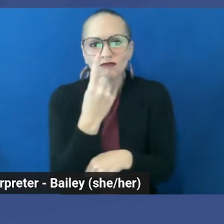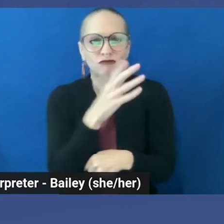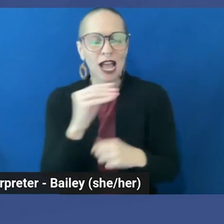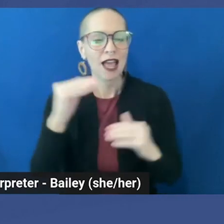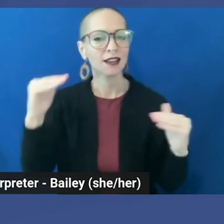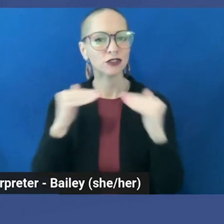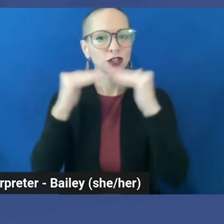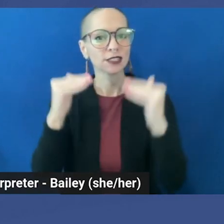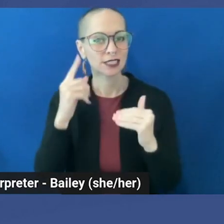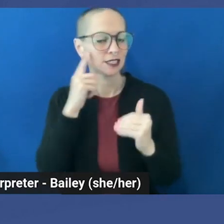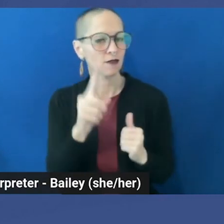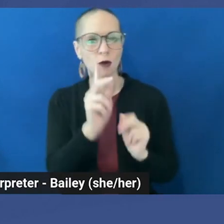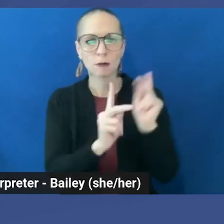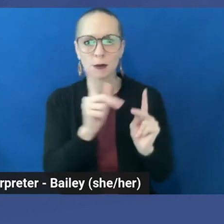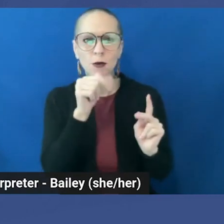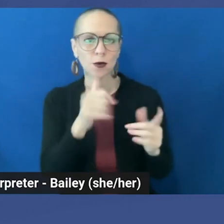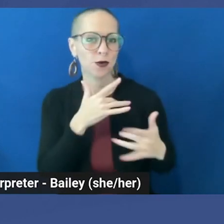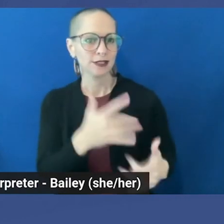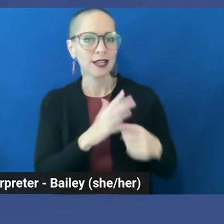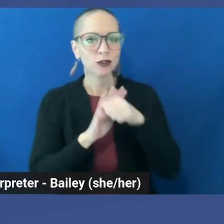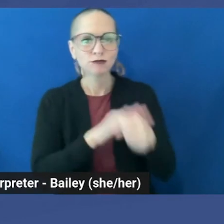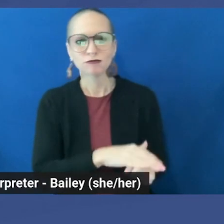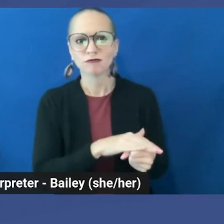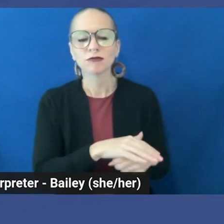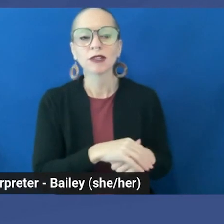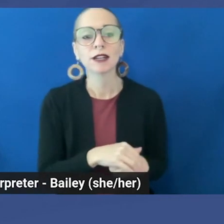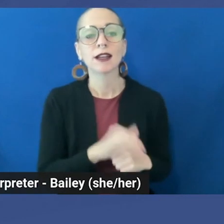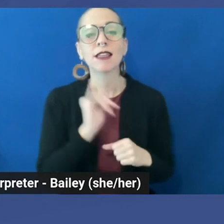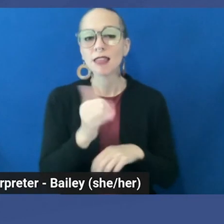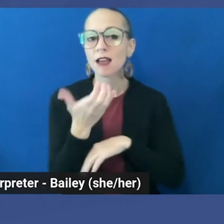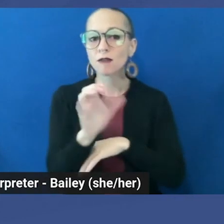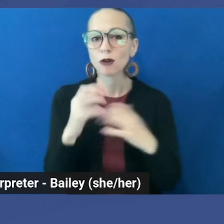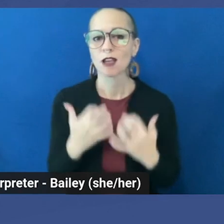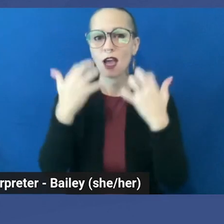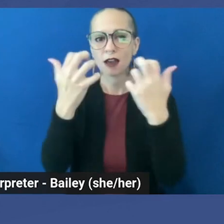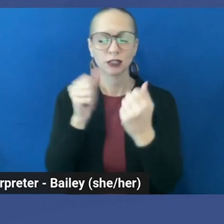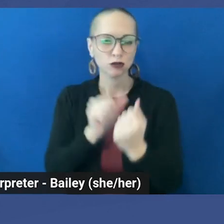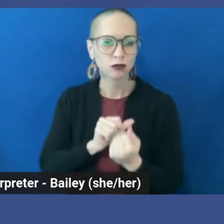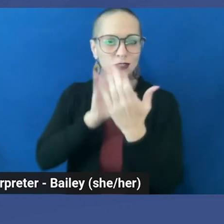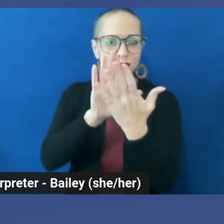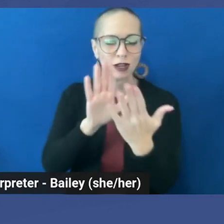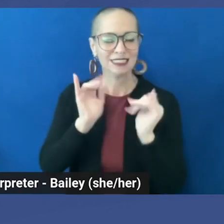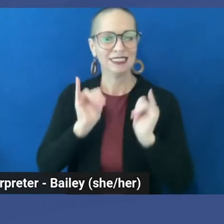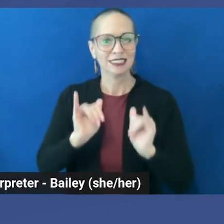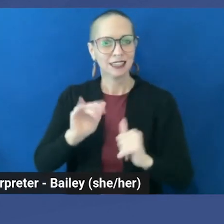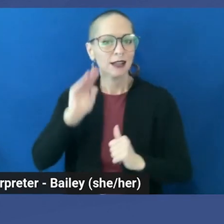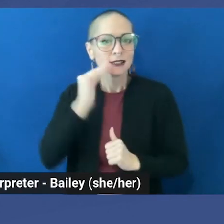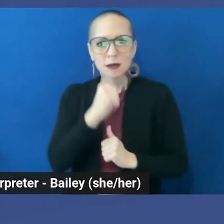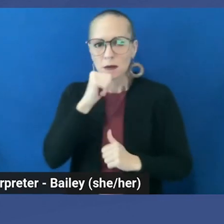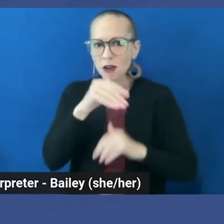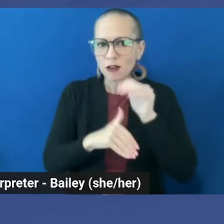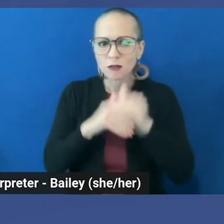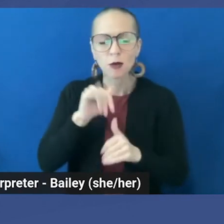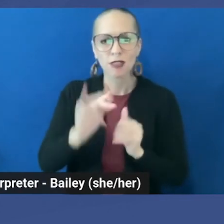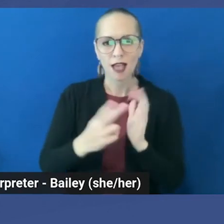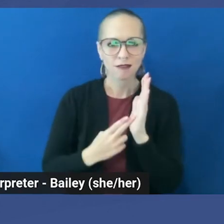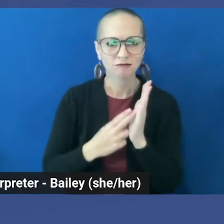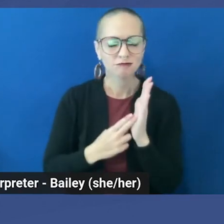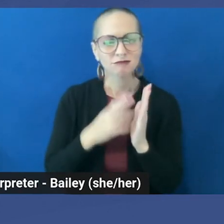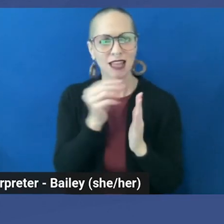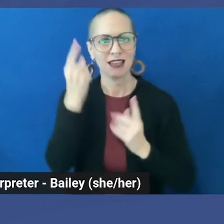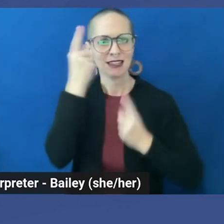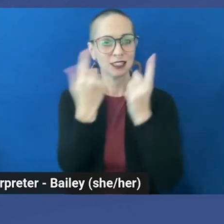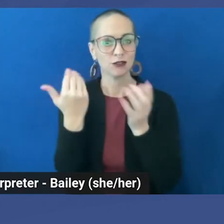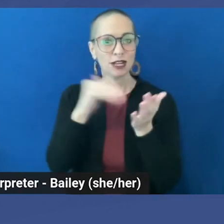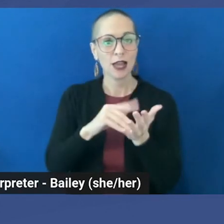unjustly vilified. It forces the audience to confront uncomfortable truths and reconsider who